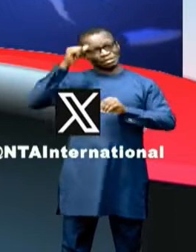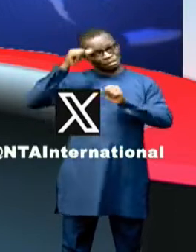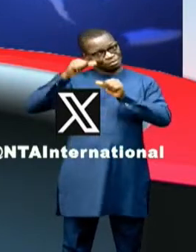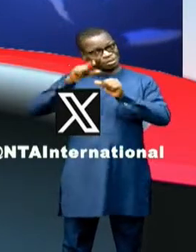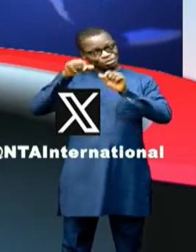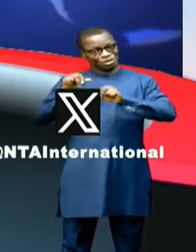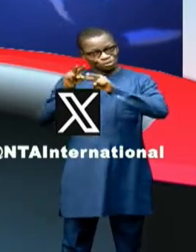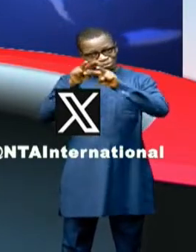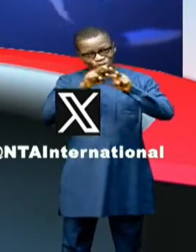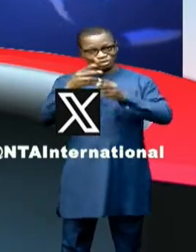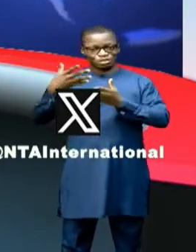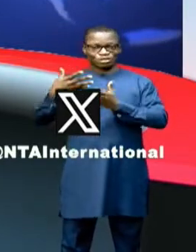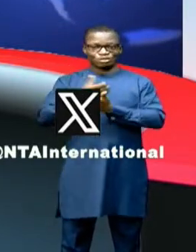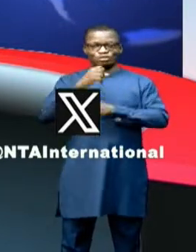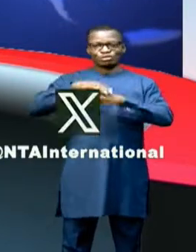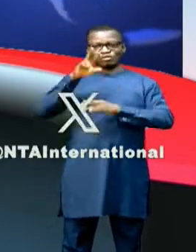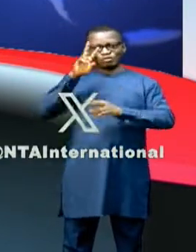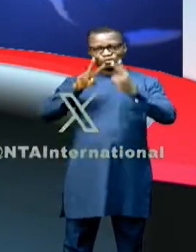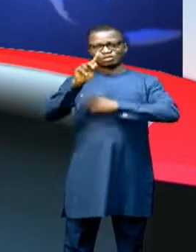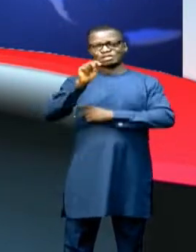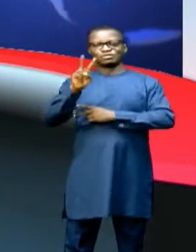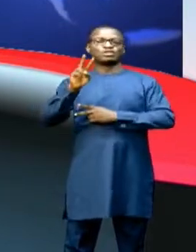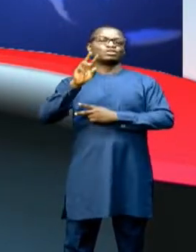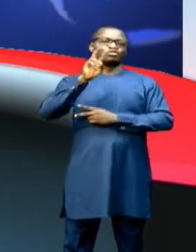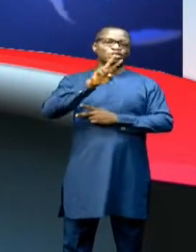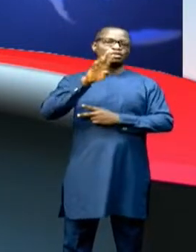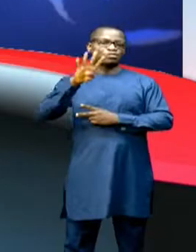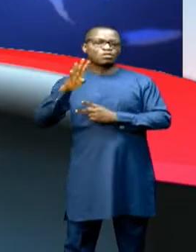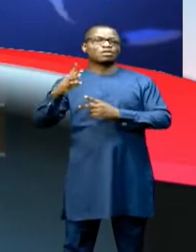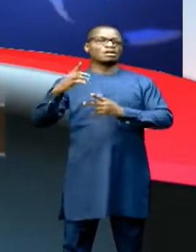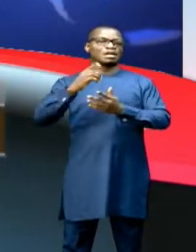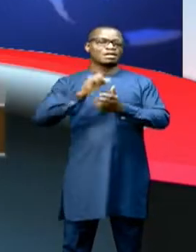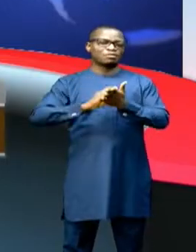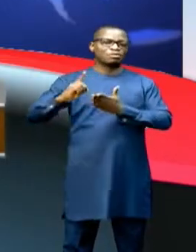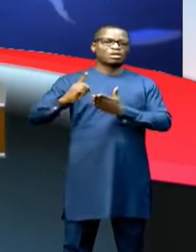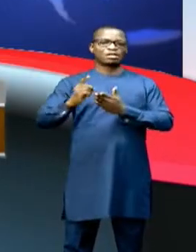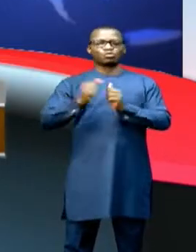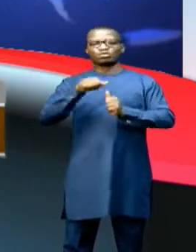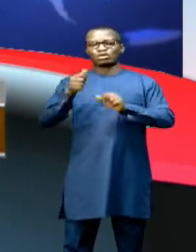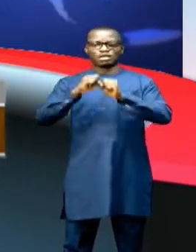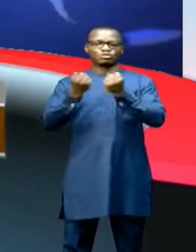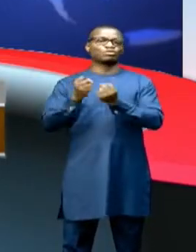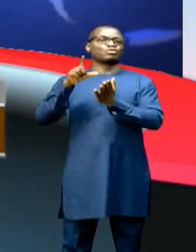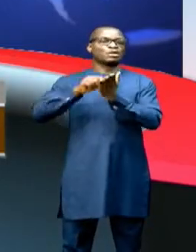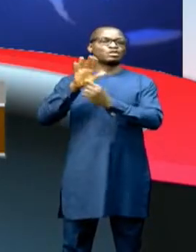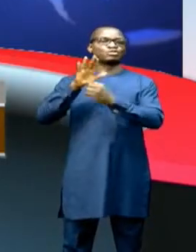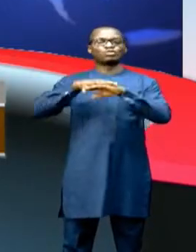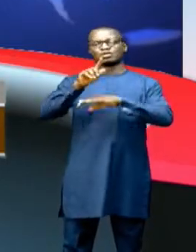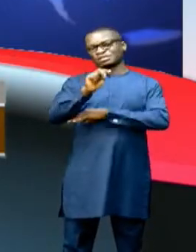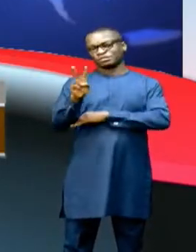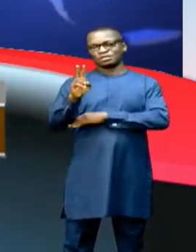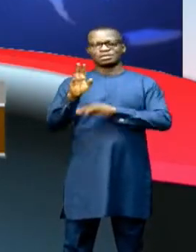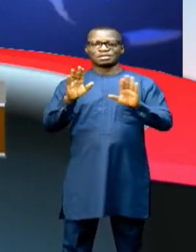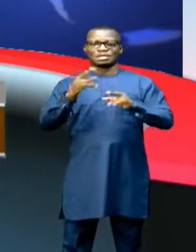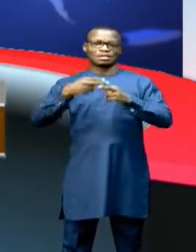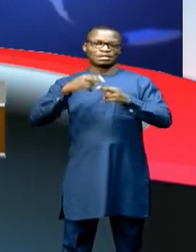view this news on Vision TV 24-7 and all the various social media platforms as displayed on your screen. My name is Justin